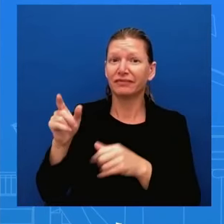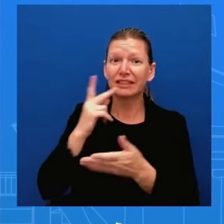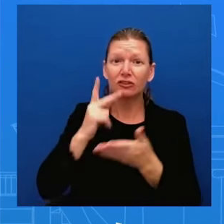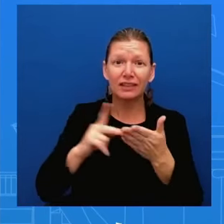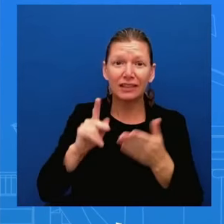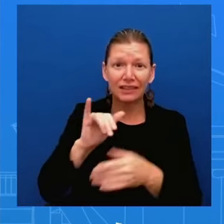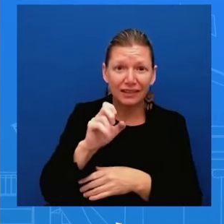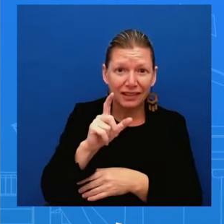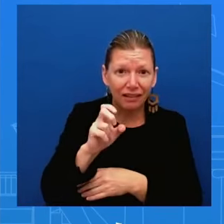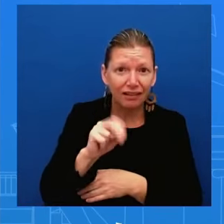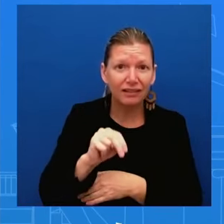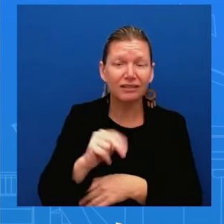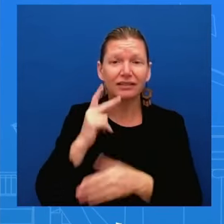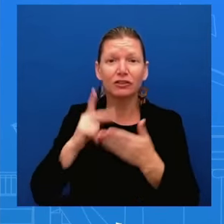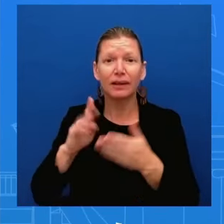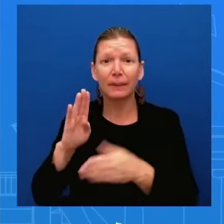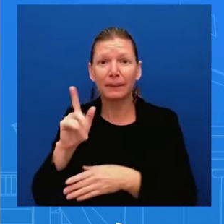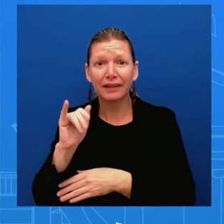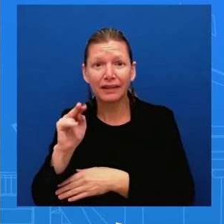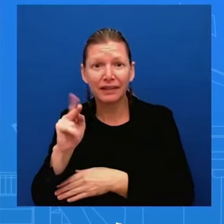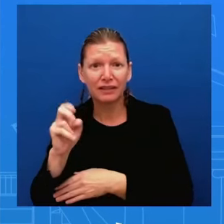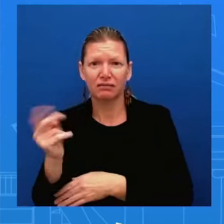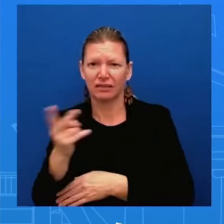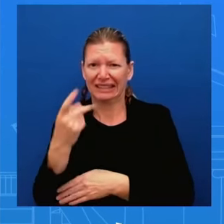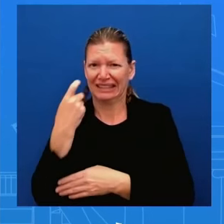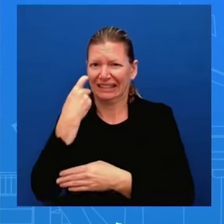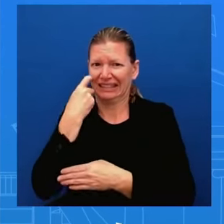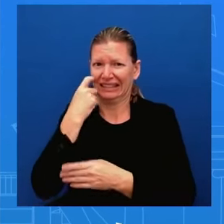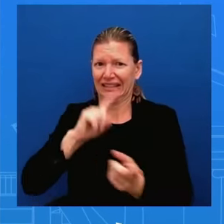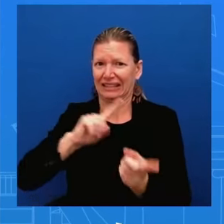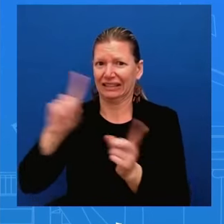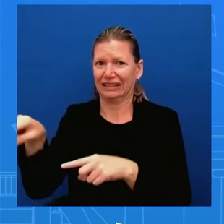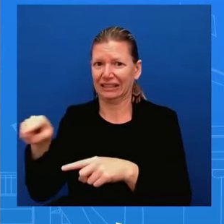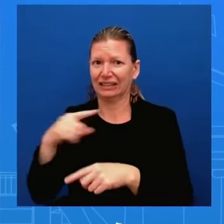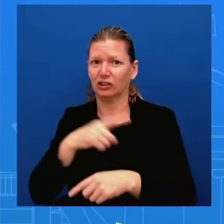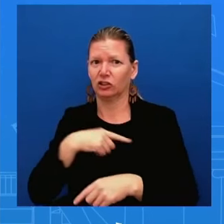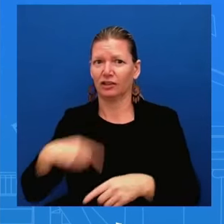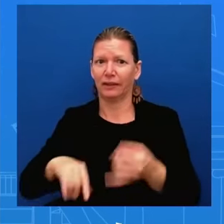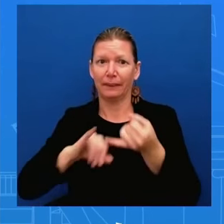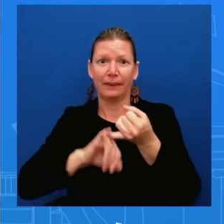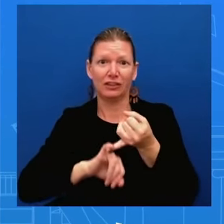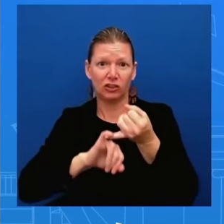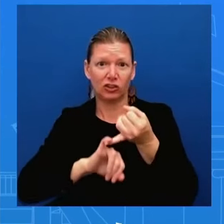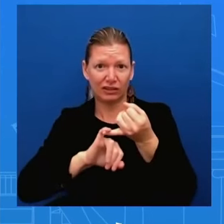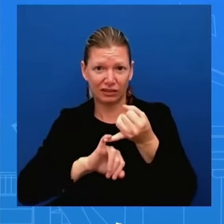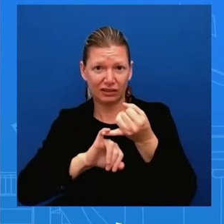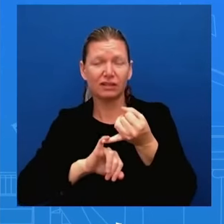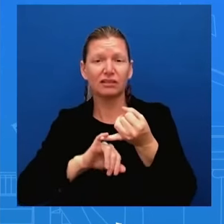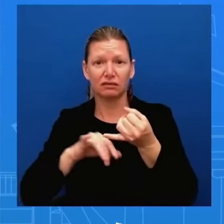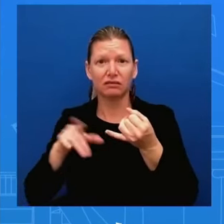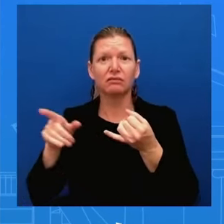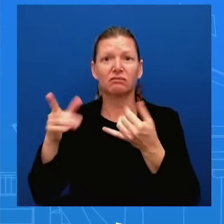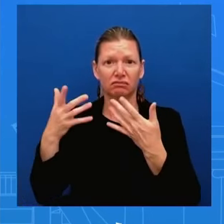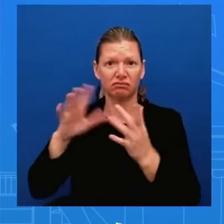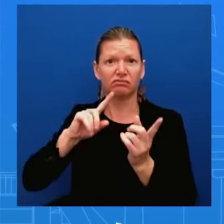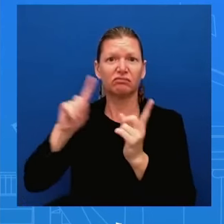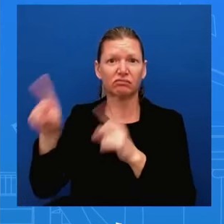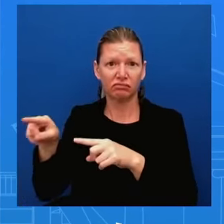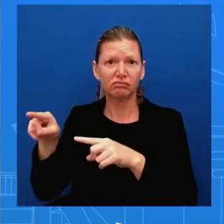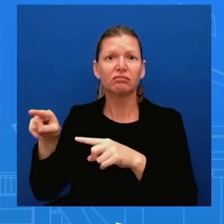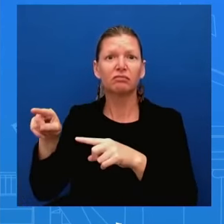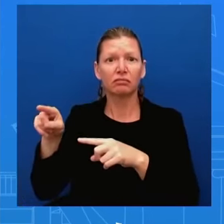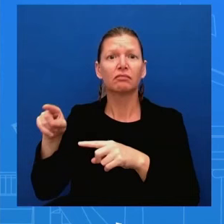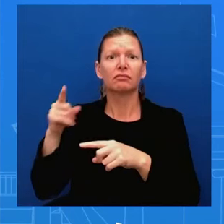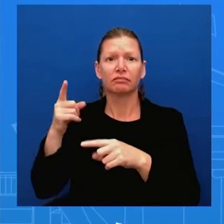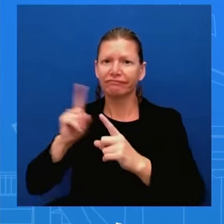to beijing to and this came up to have those conversations and so look there's no need there's no need for a trade war that is not what